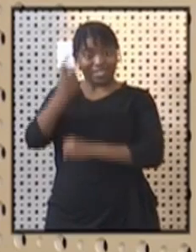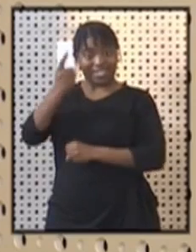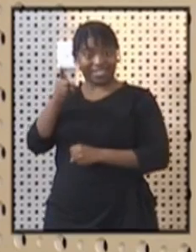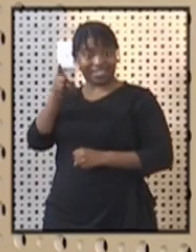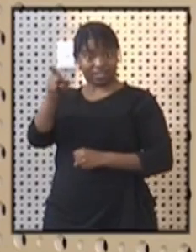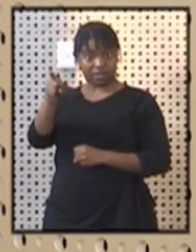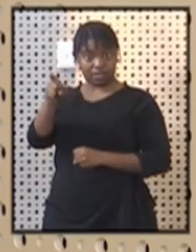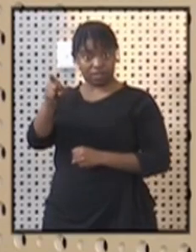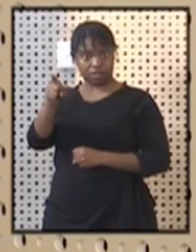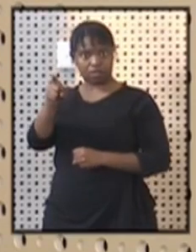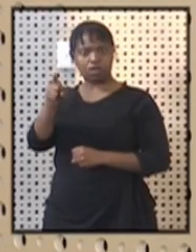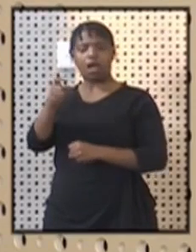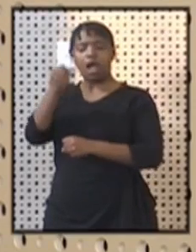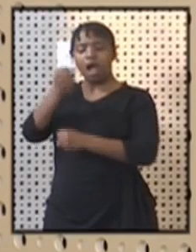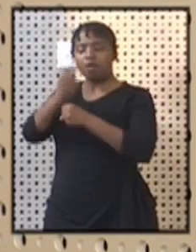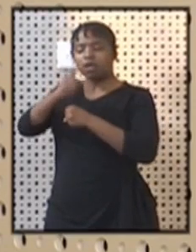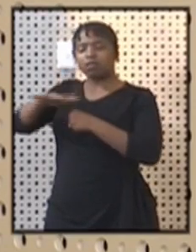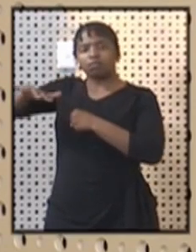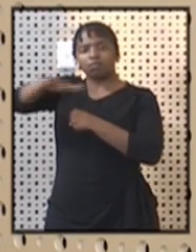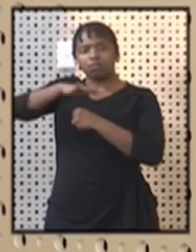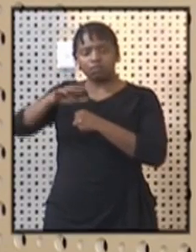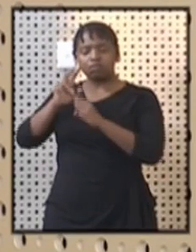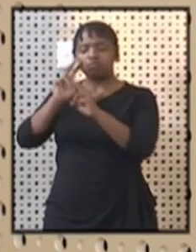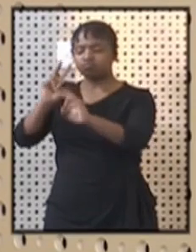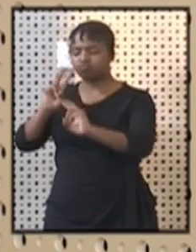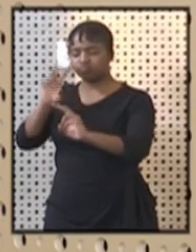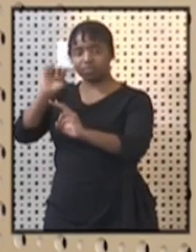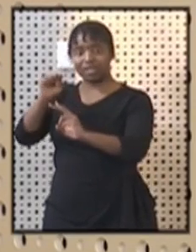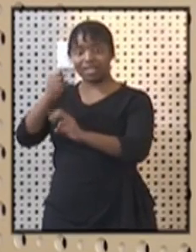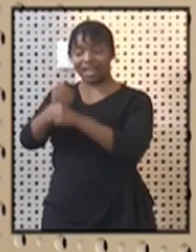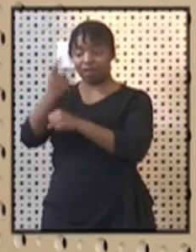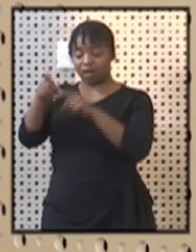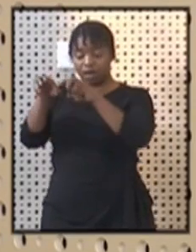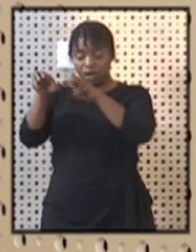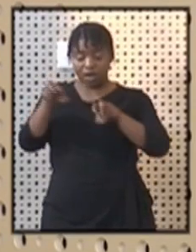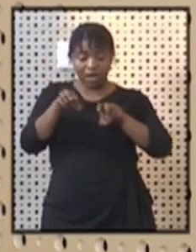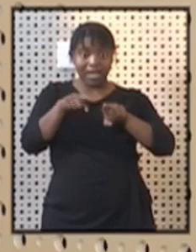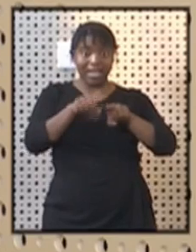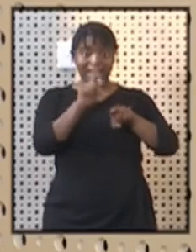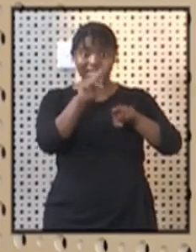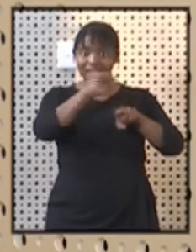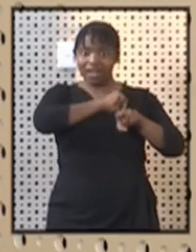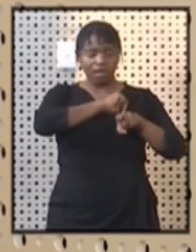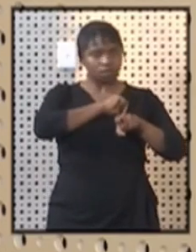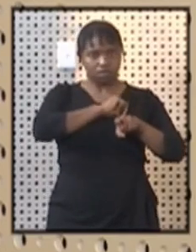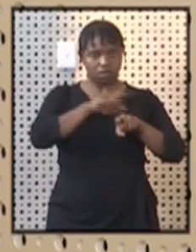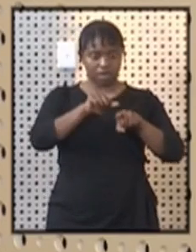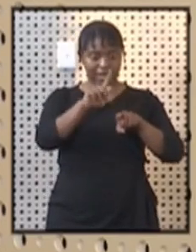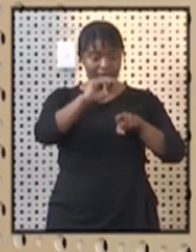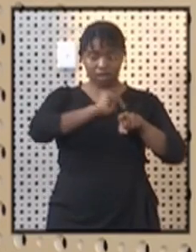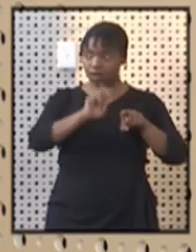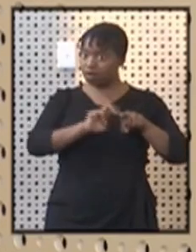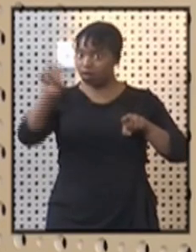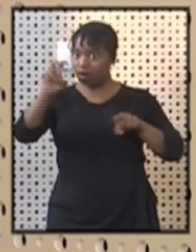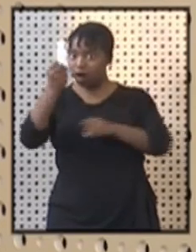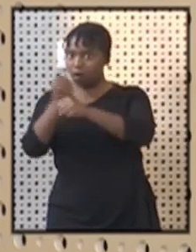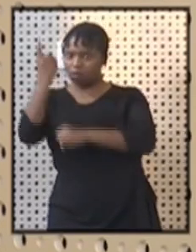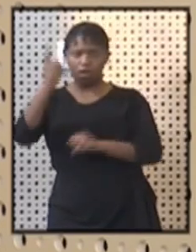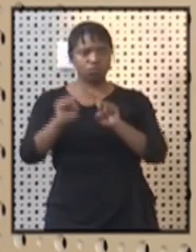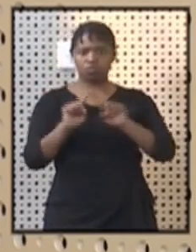are allowed to be within Ghaudeng. You don't go to KZN. If you are in KZN, you don't go to Ghaudeng. That's what it means.